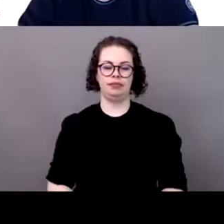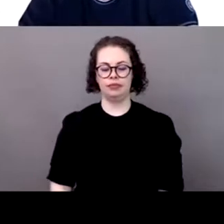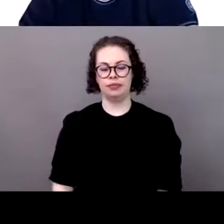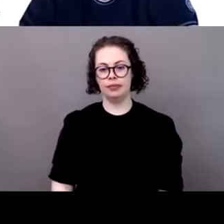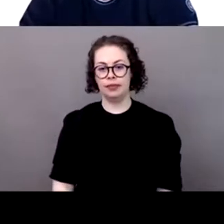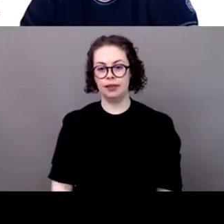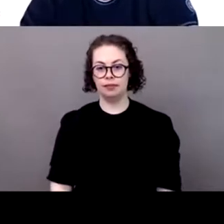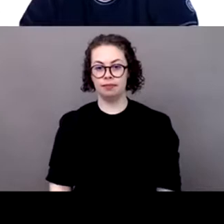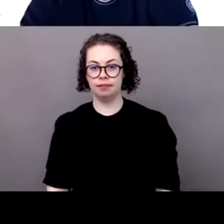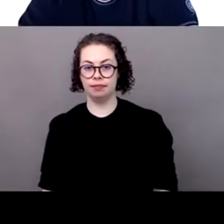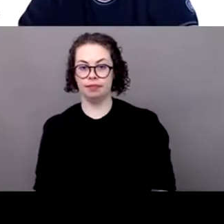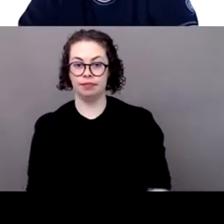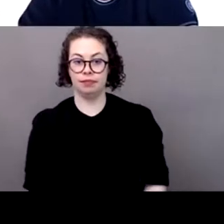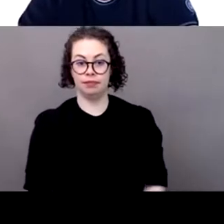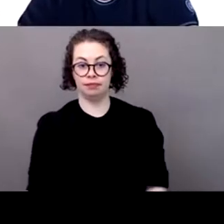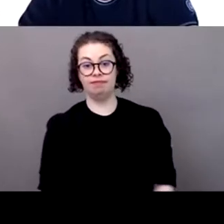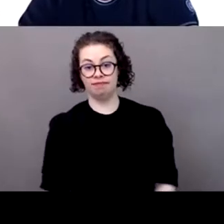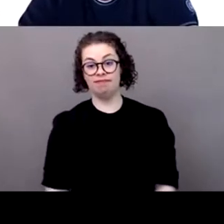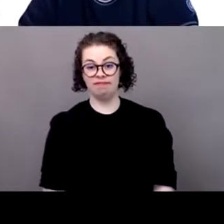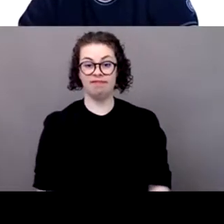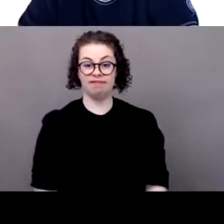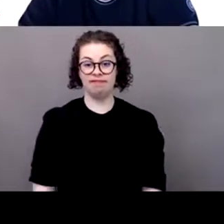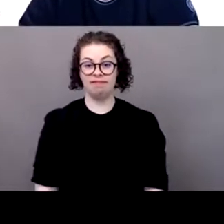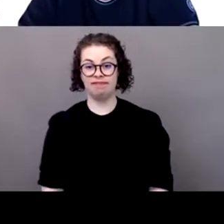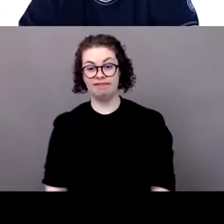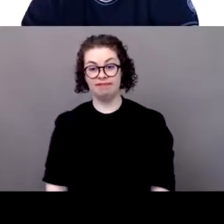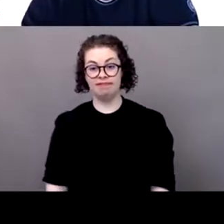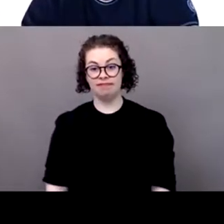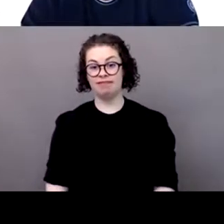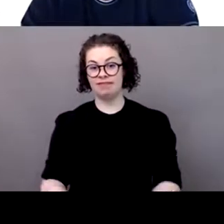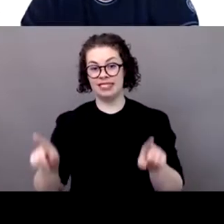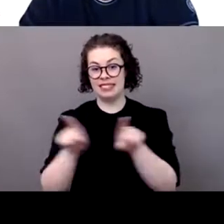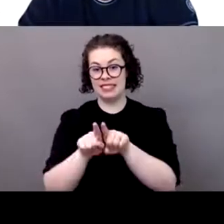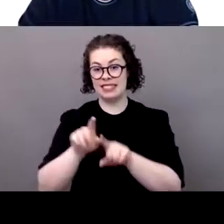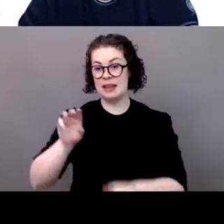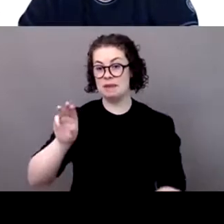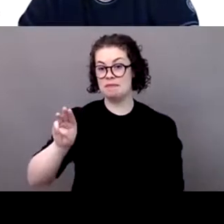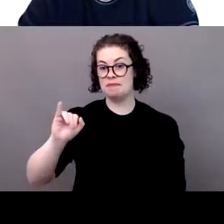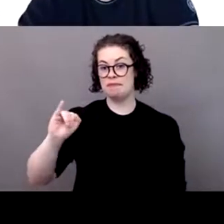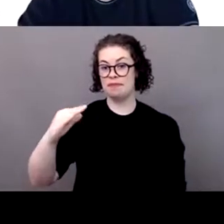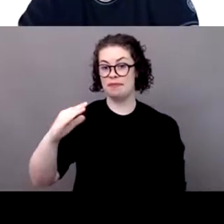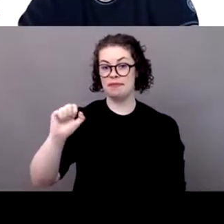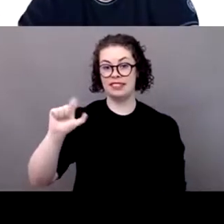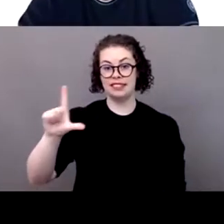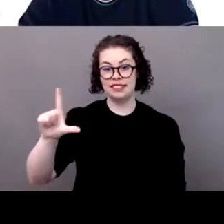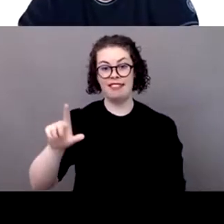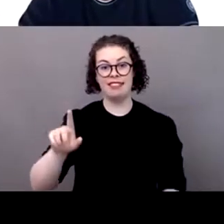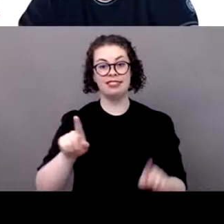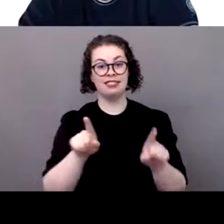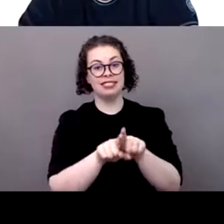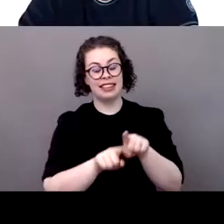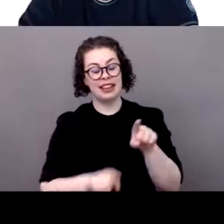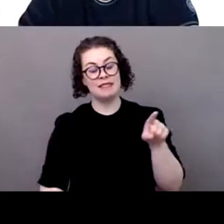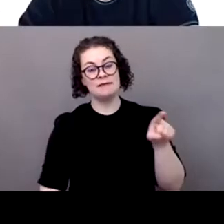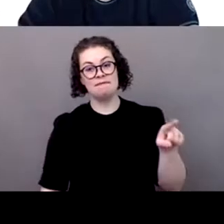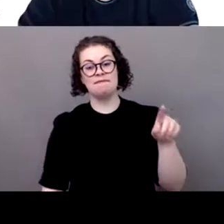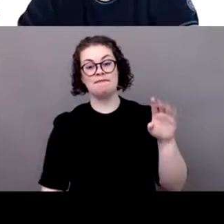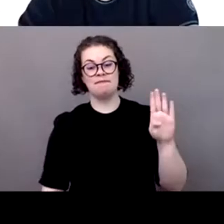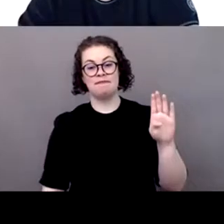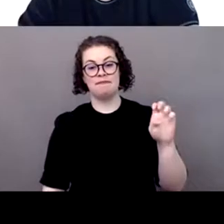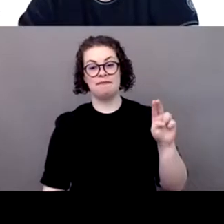I just want to echo really what I heard from Michael, from Benjamin and from Antidia here. think also for us, it's the same.